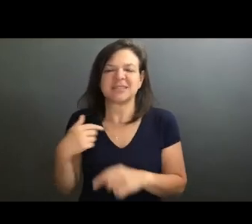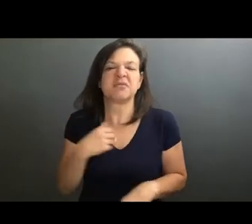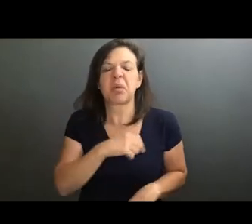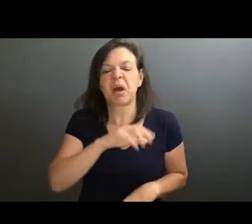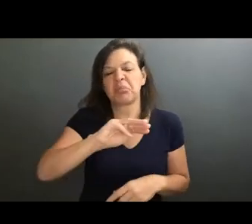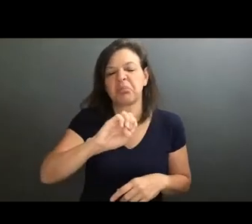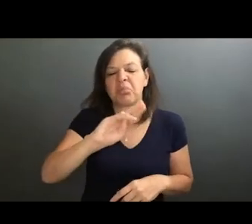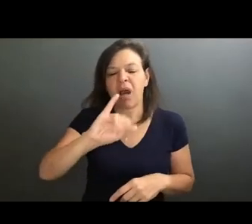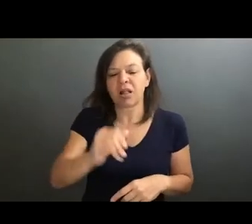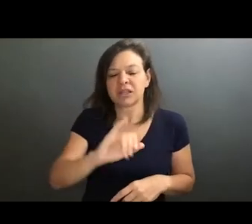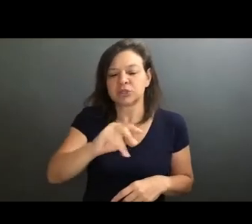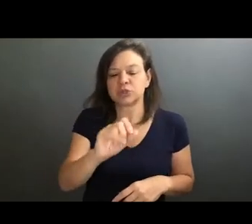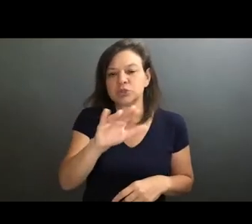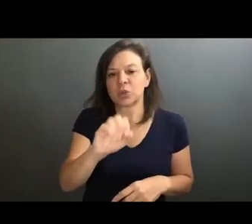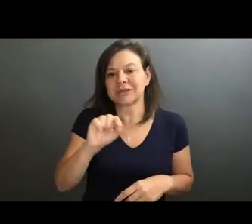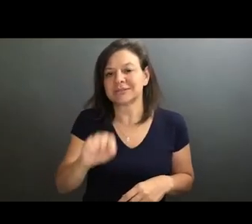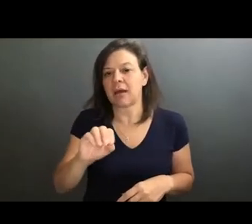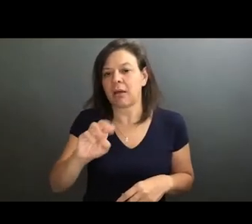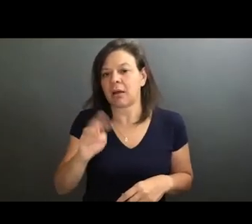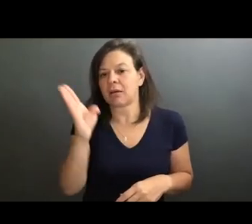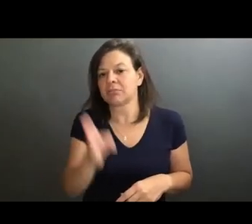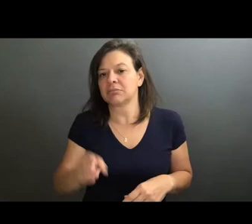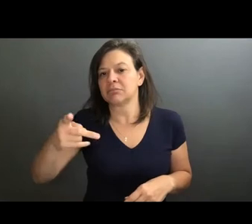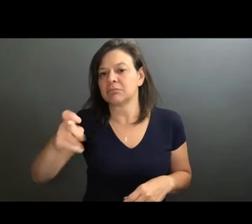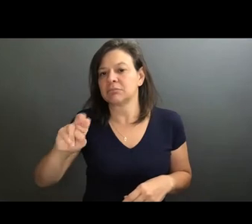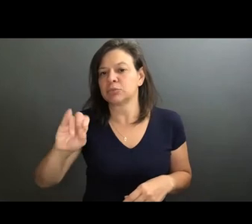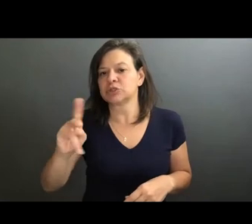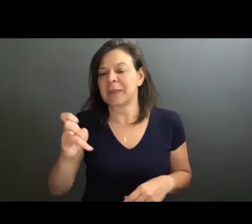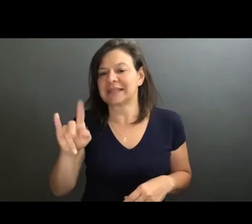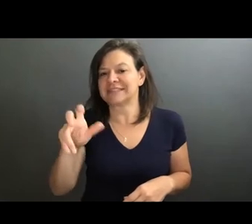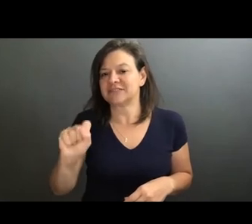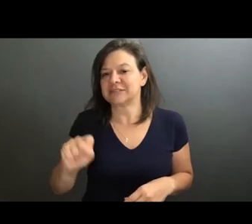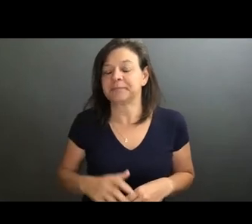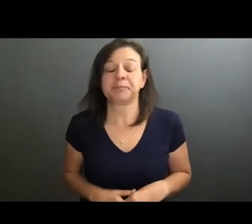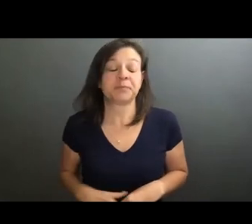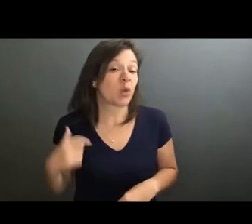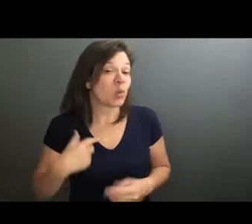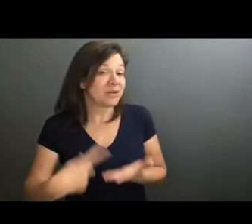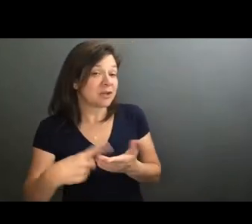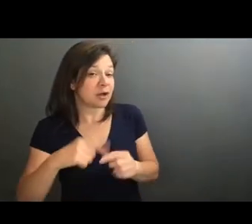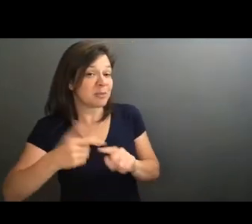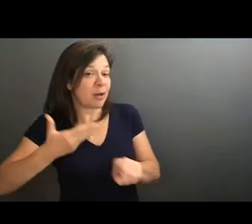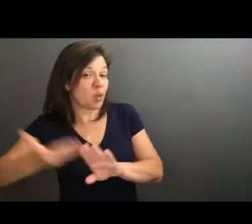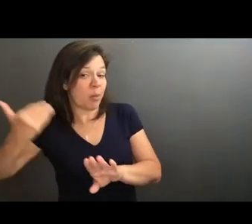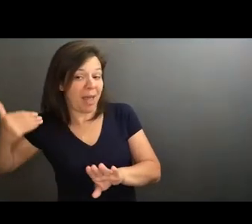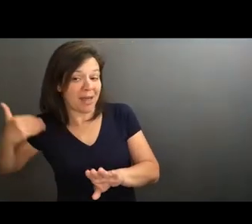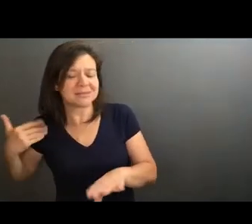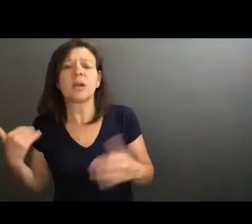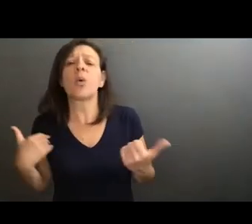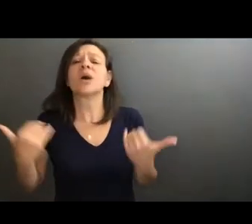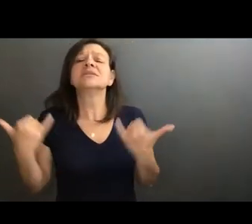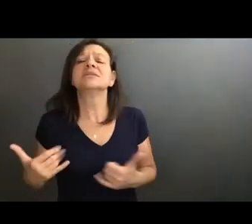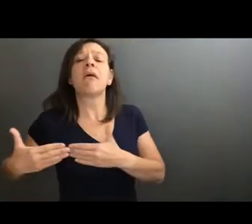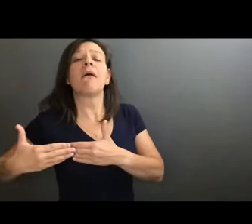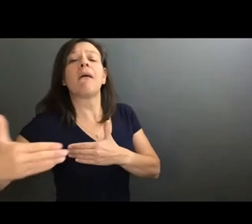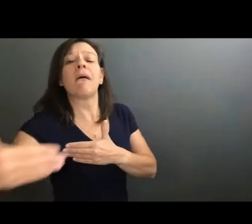project slash perspective. And we've, we've talked a lot about your past and I wonder what's next for you. What projects are you working on that